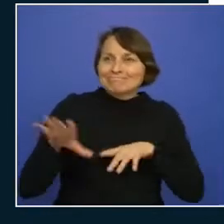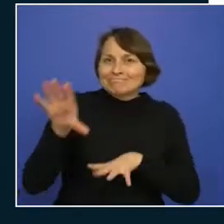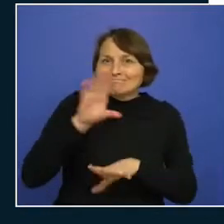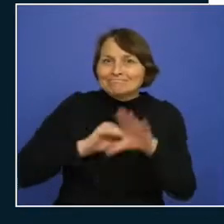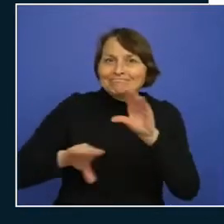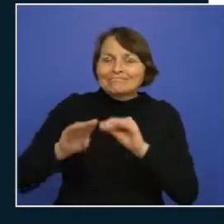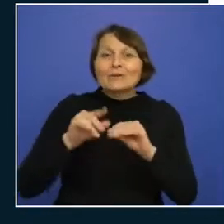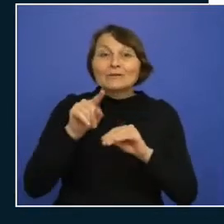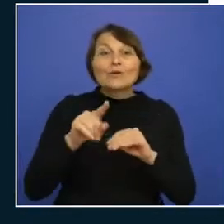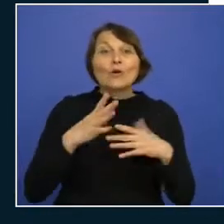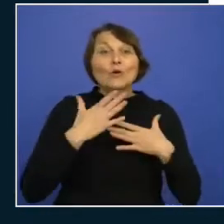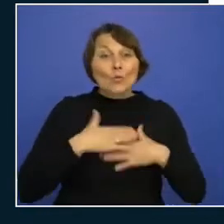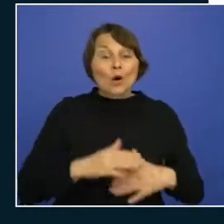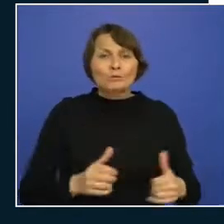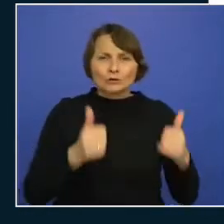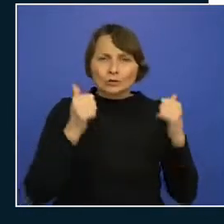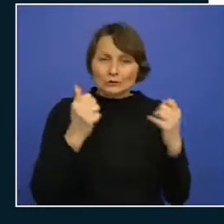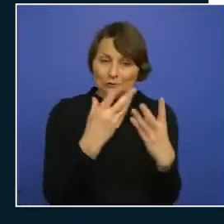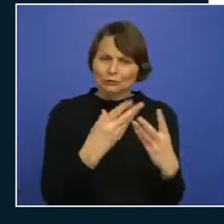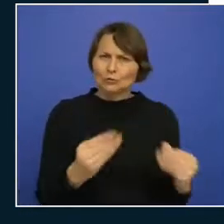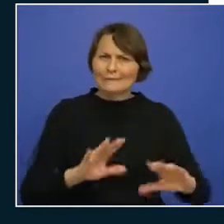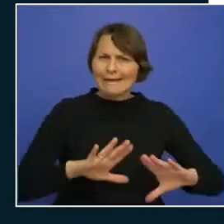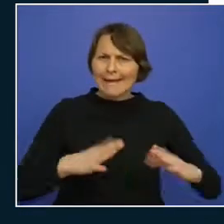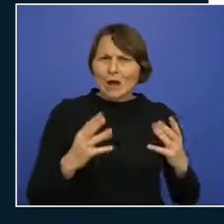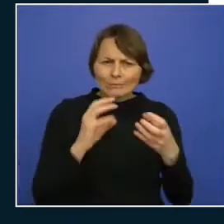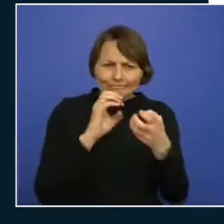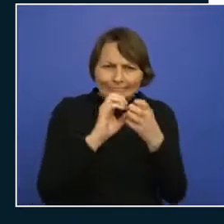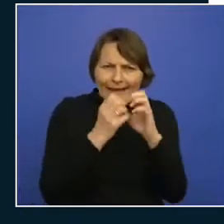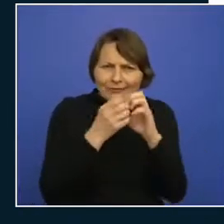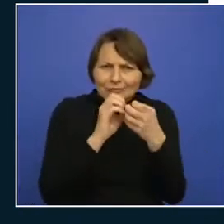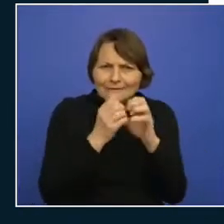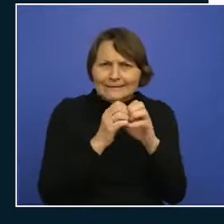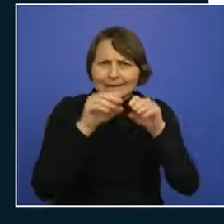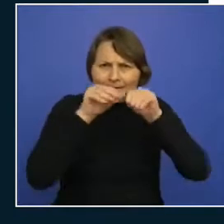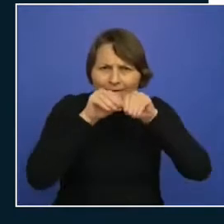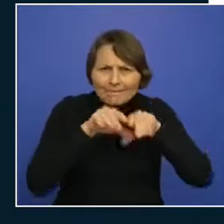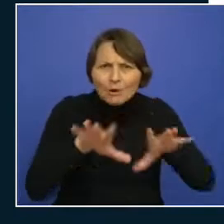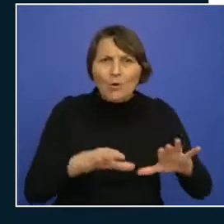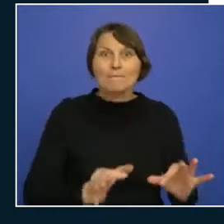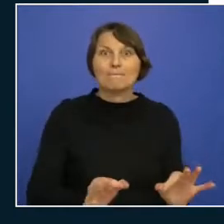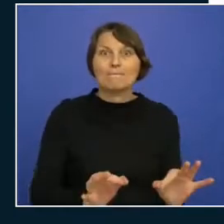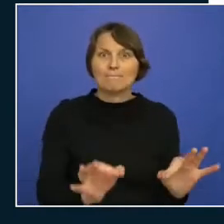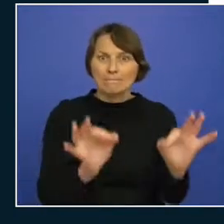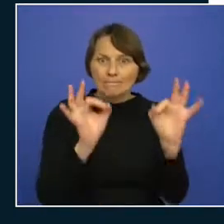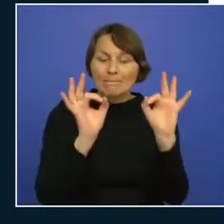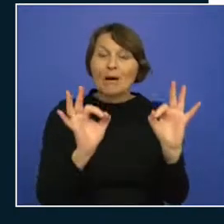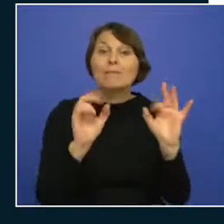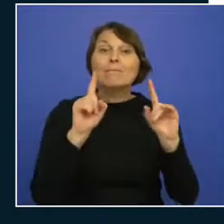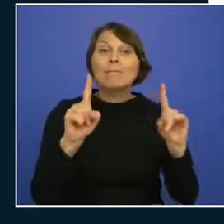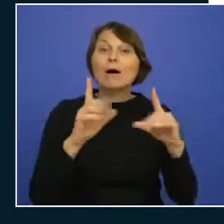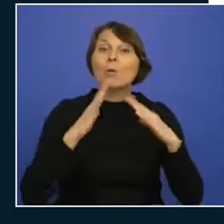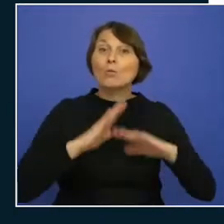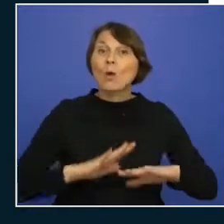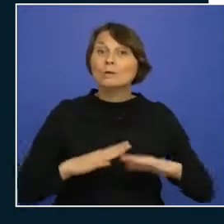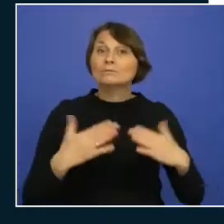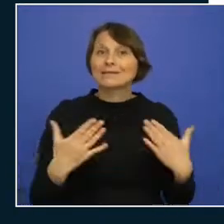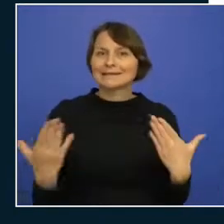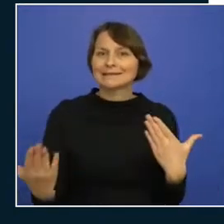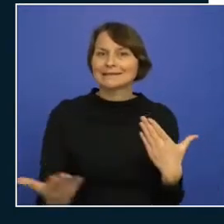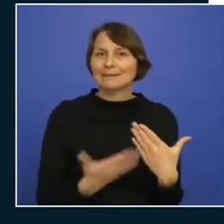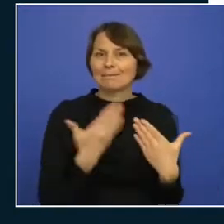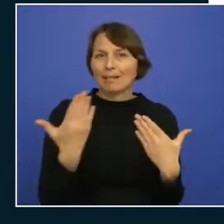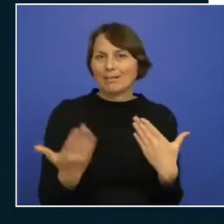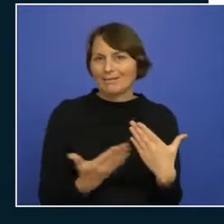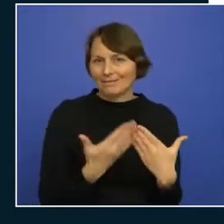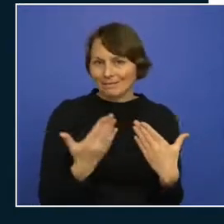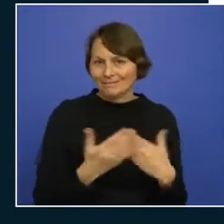and deploy solutions in the best way possible while at the same time we're trying to keep it simple so we'll go through